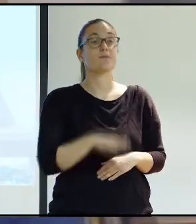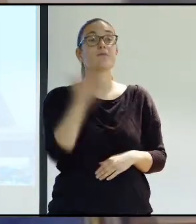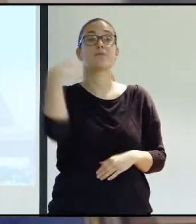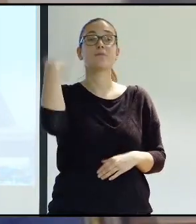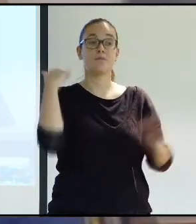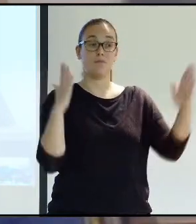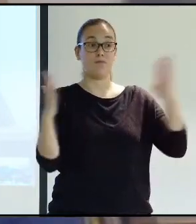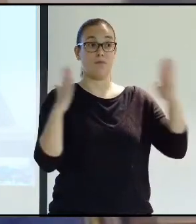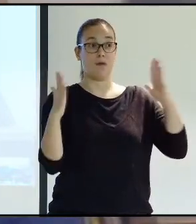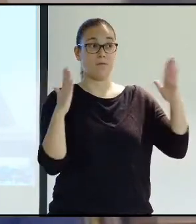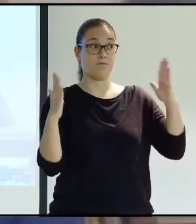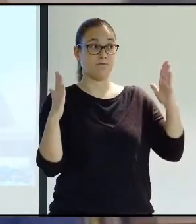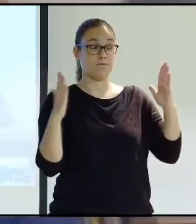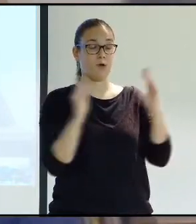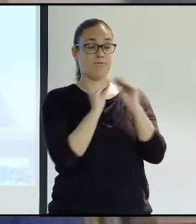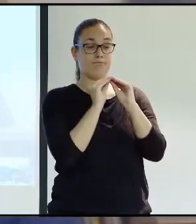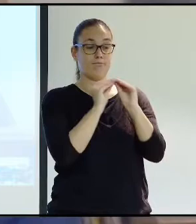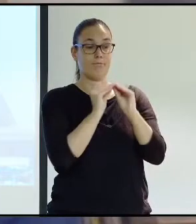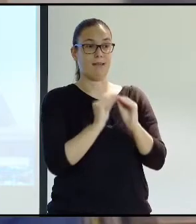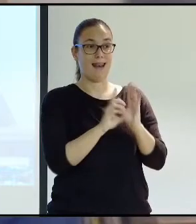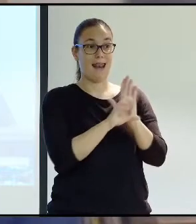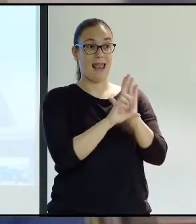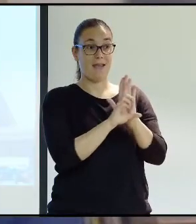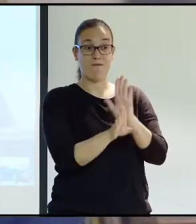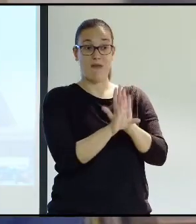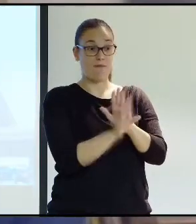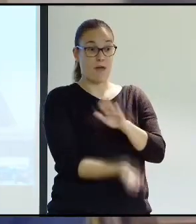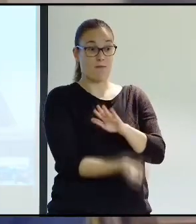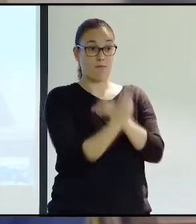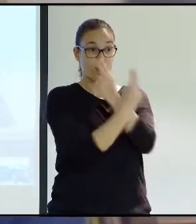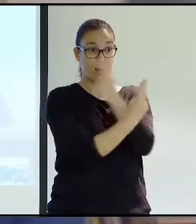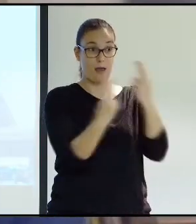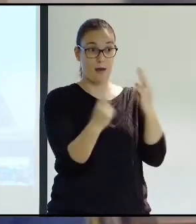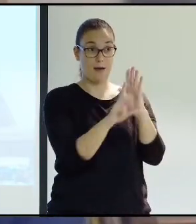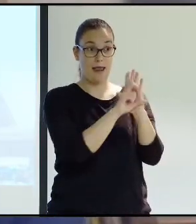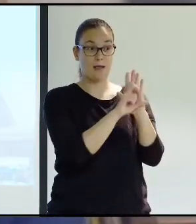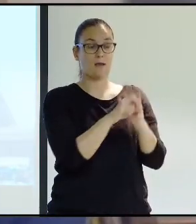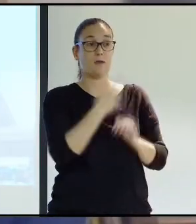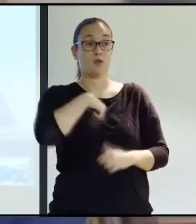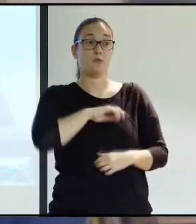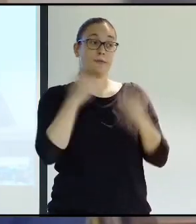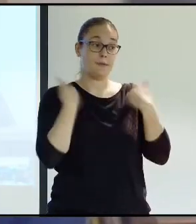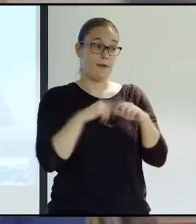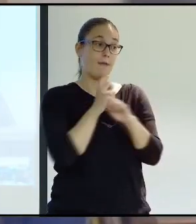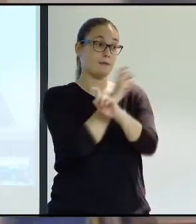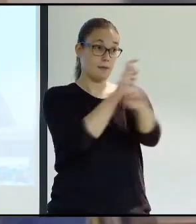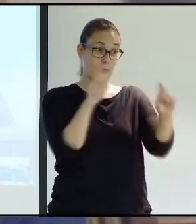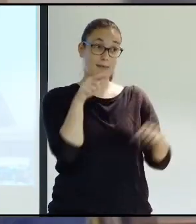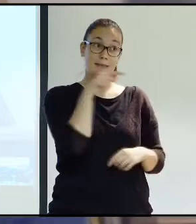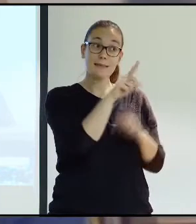So, when we looked at that budget and when that law was being drafted, we realized